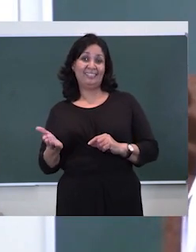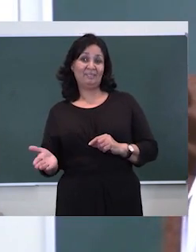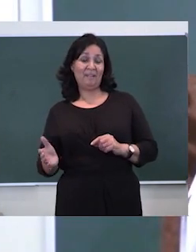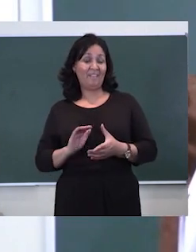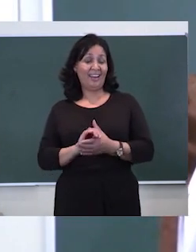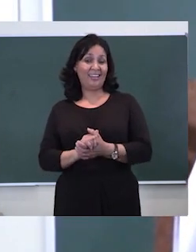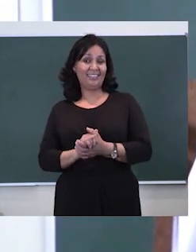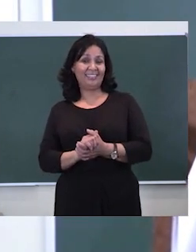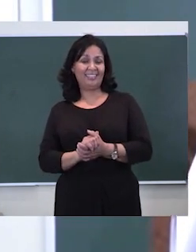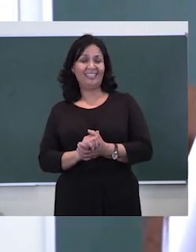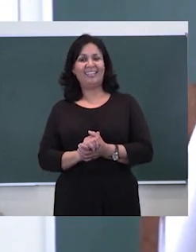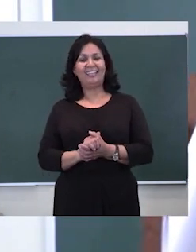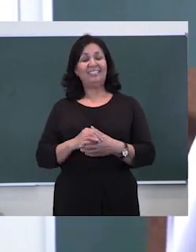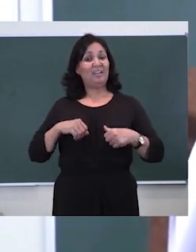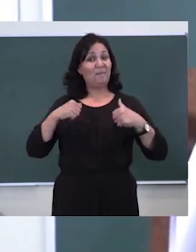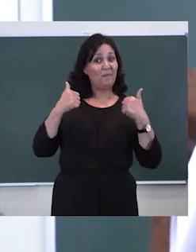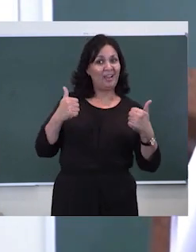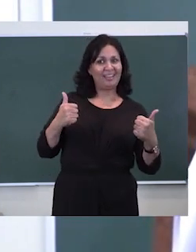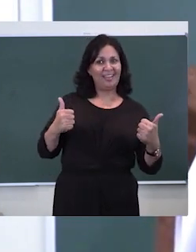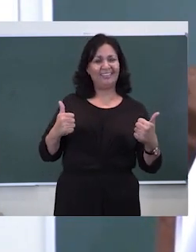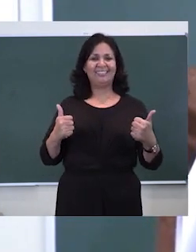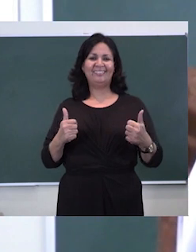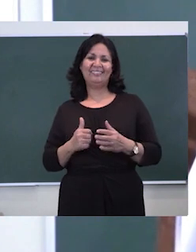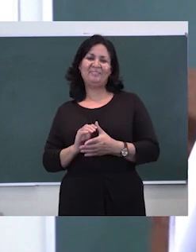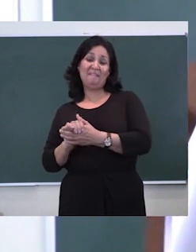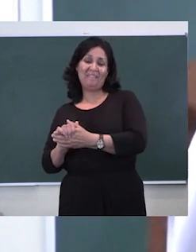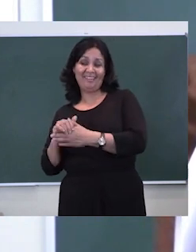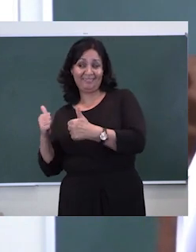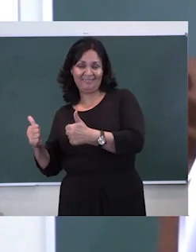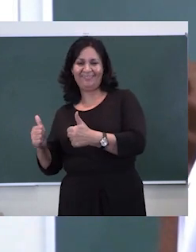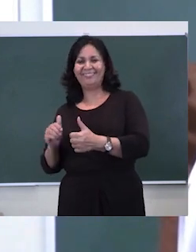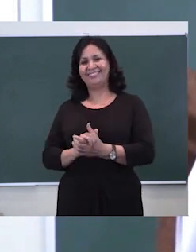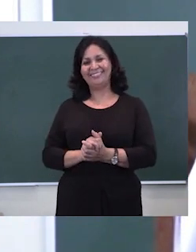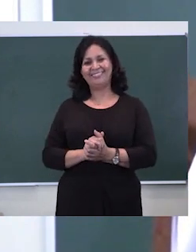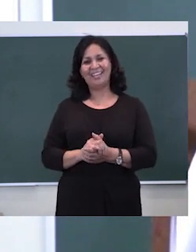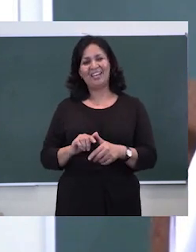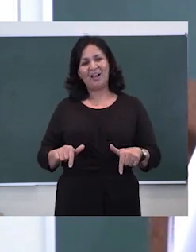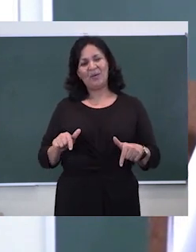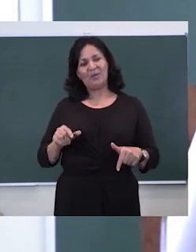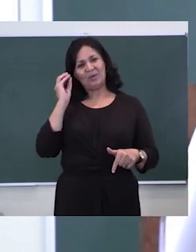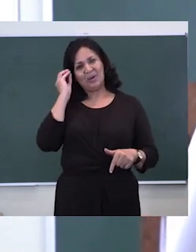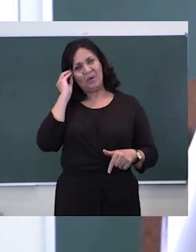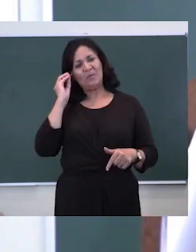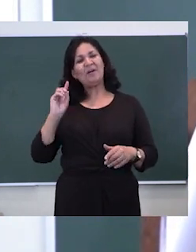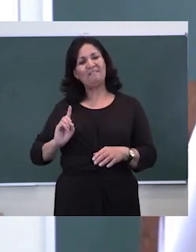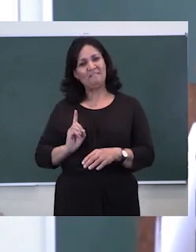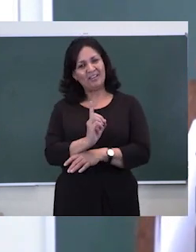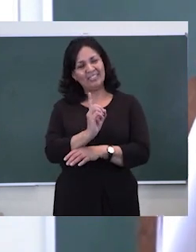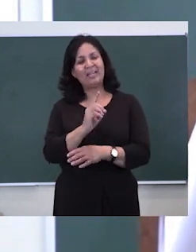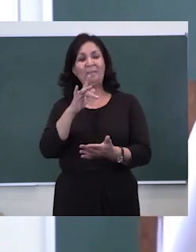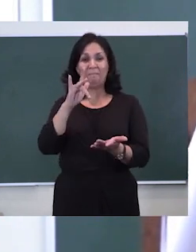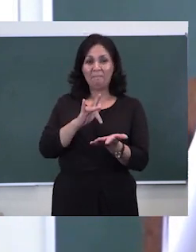I want to say well done to you and also well done to my friend. So now you know first, middle